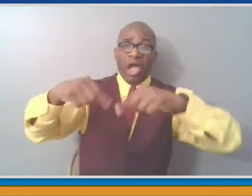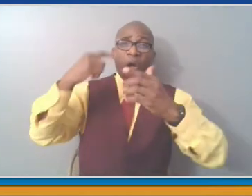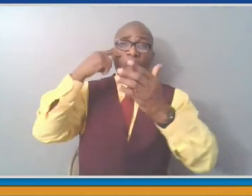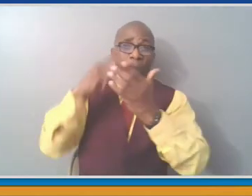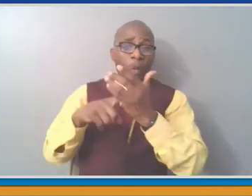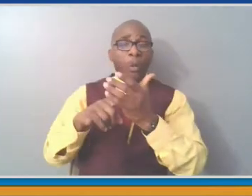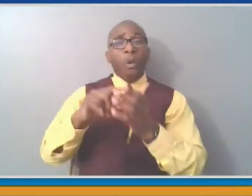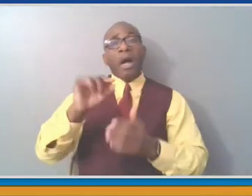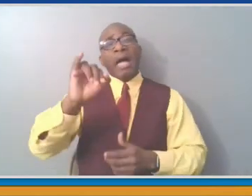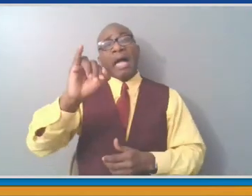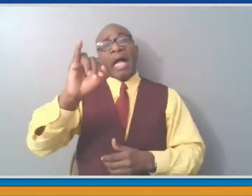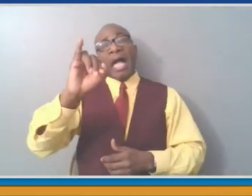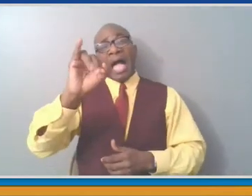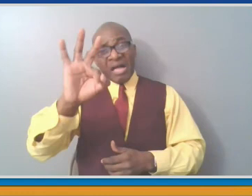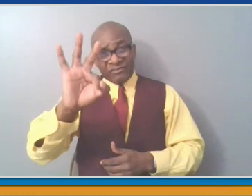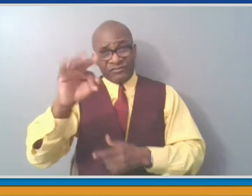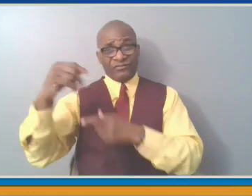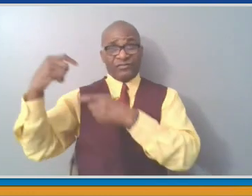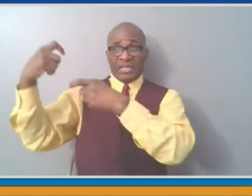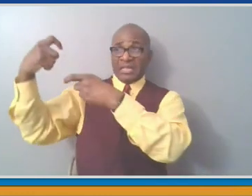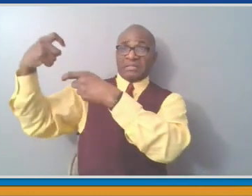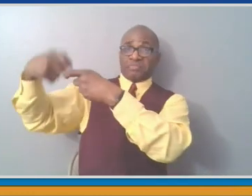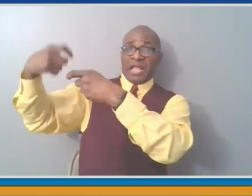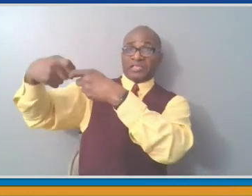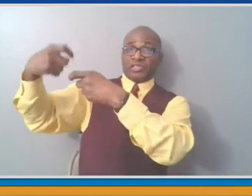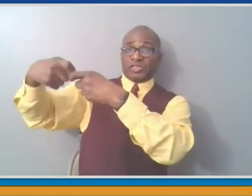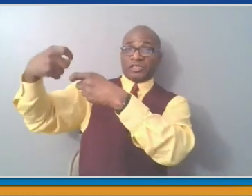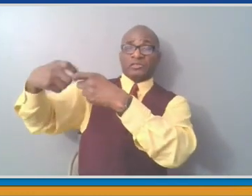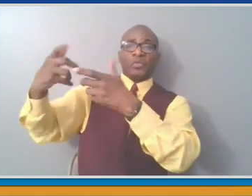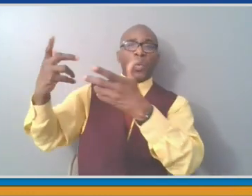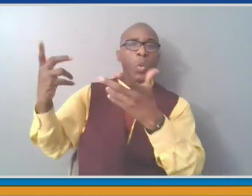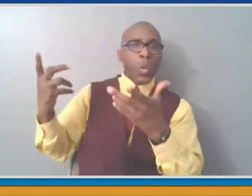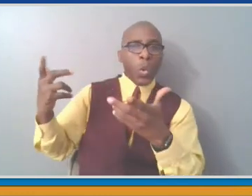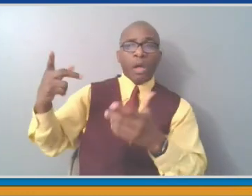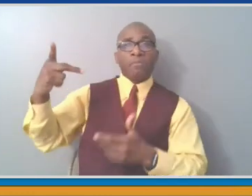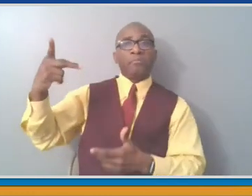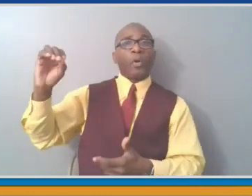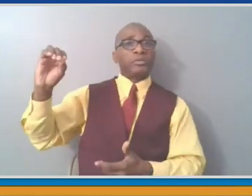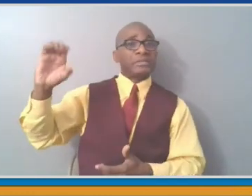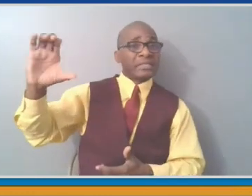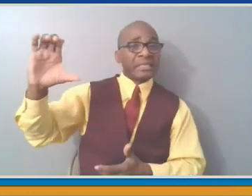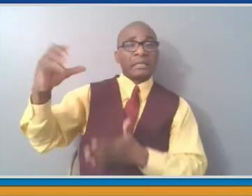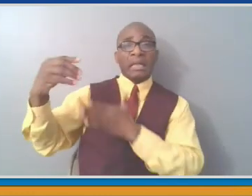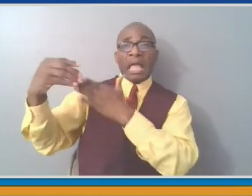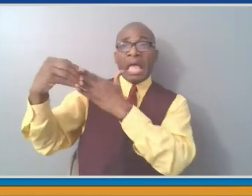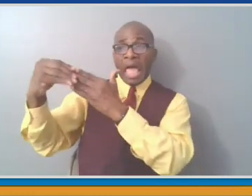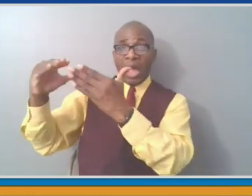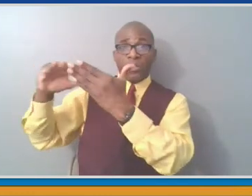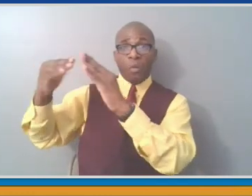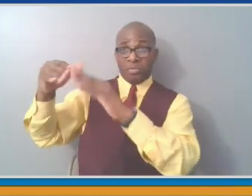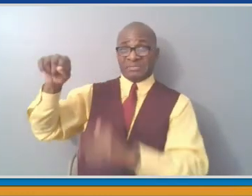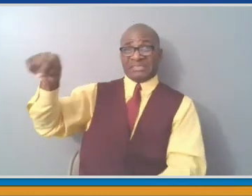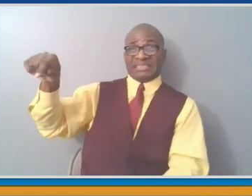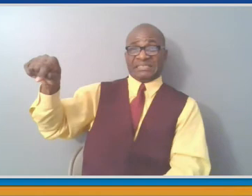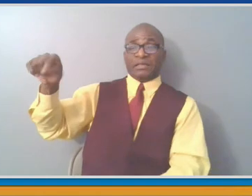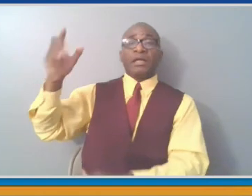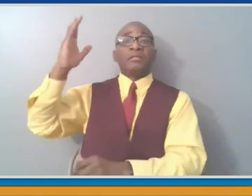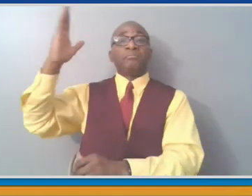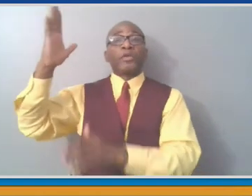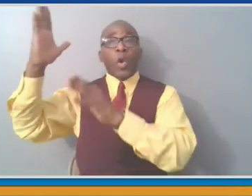are people who are poor and less willing to take the vaccine. And I think we started to see a vaccine